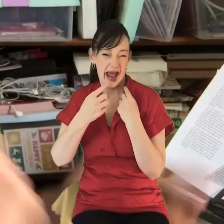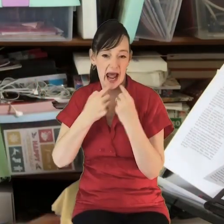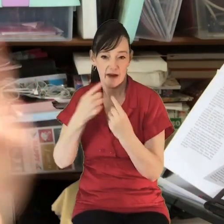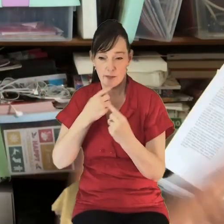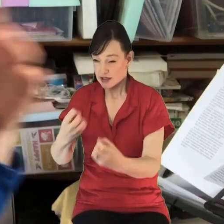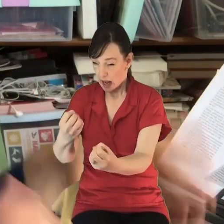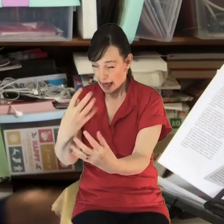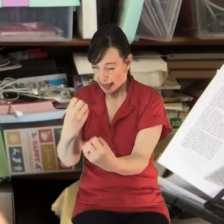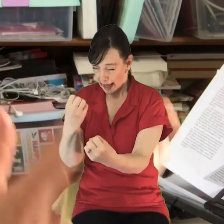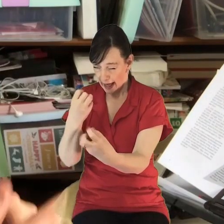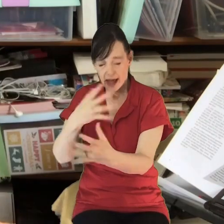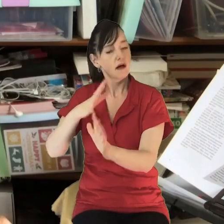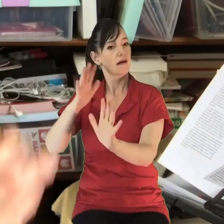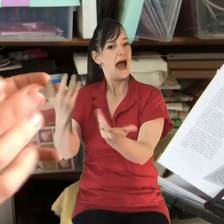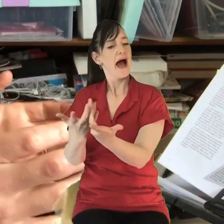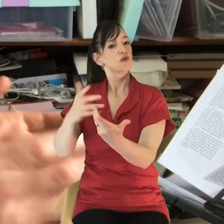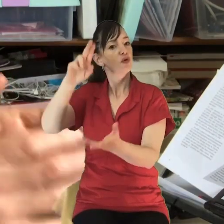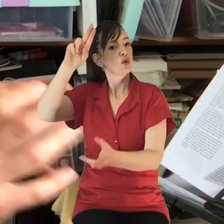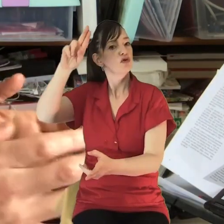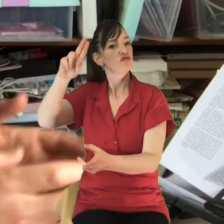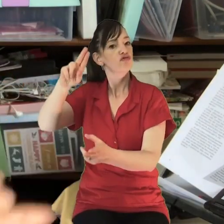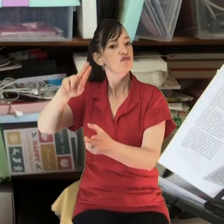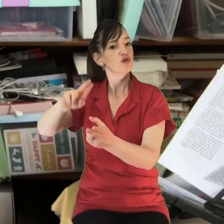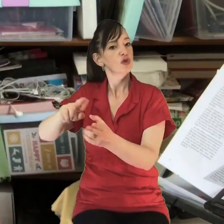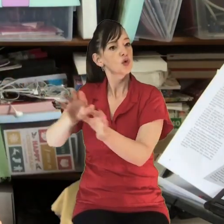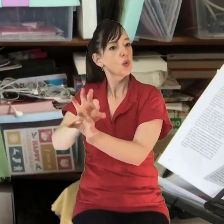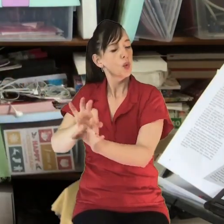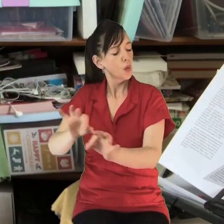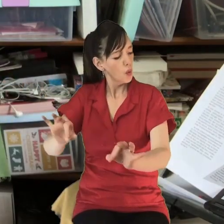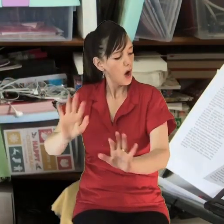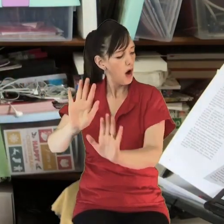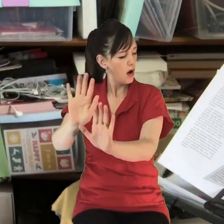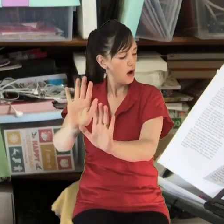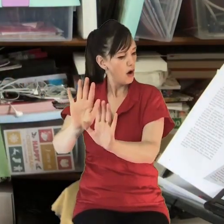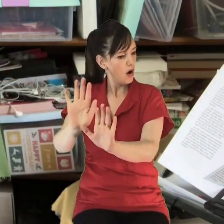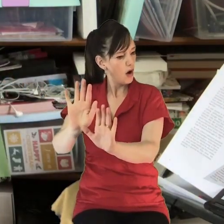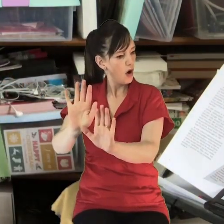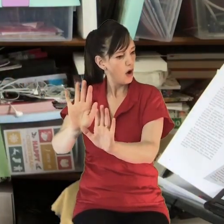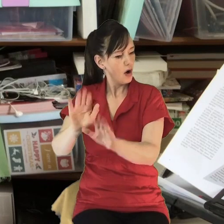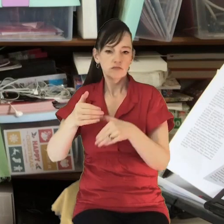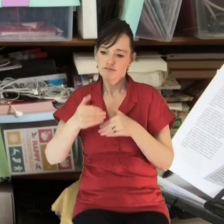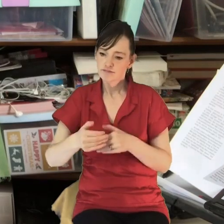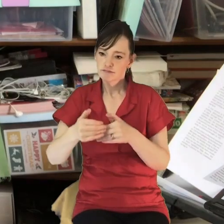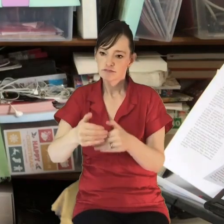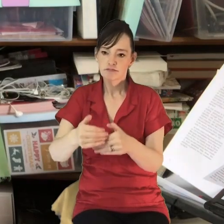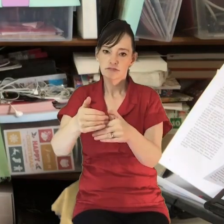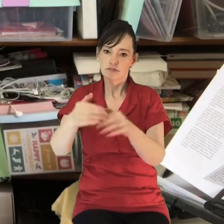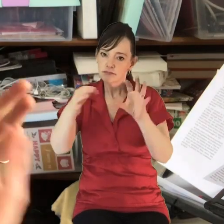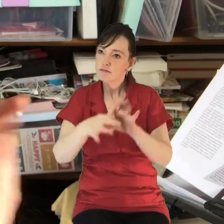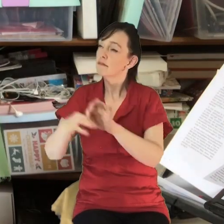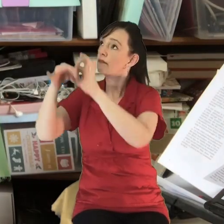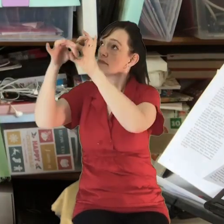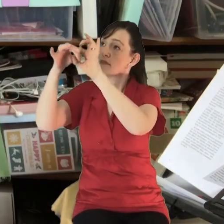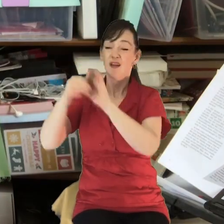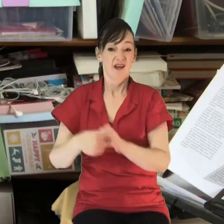endless noise and information and kind of making quiet spaces to be with God. And I think certainly,